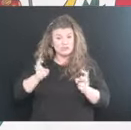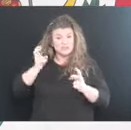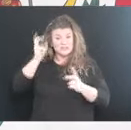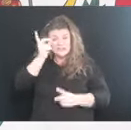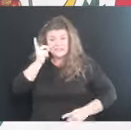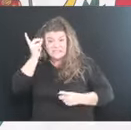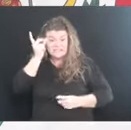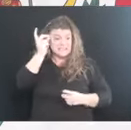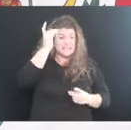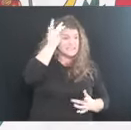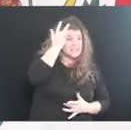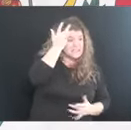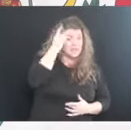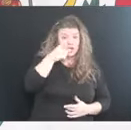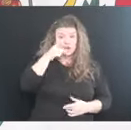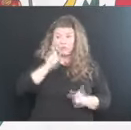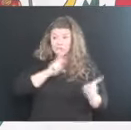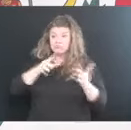don't really know.